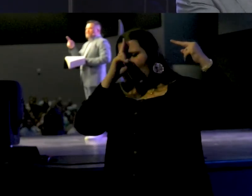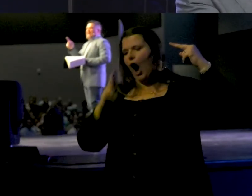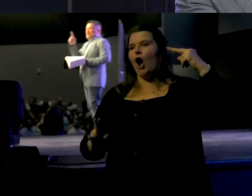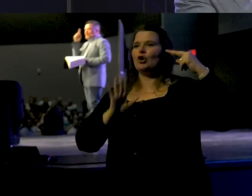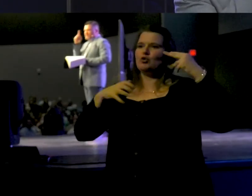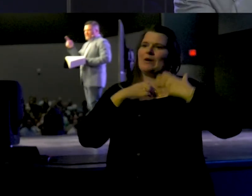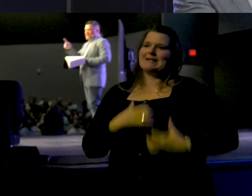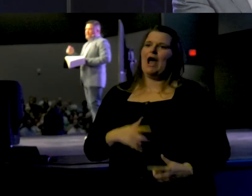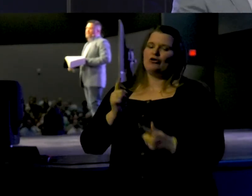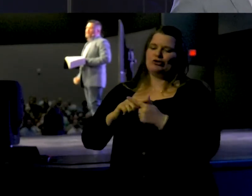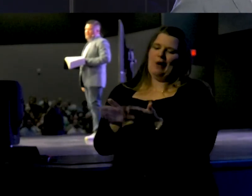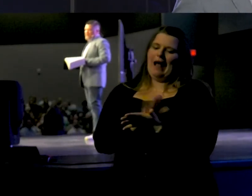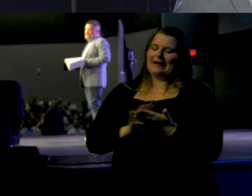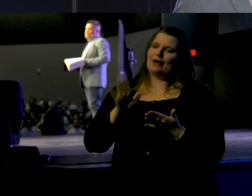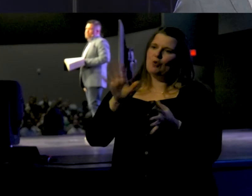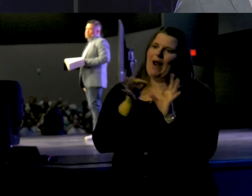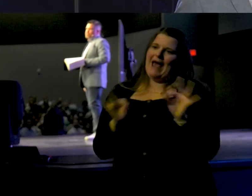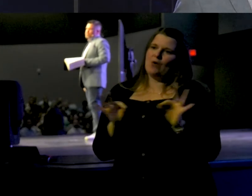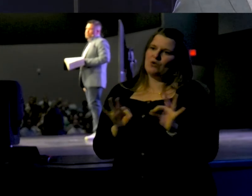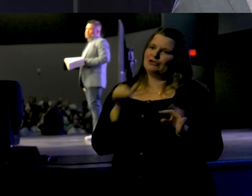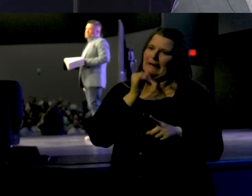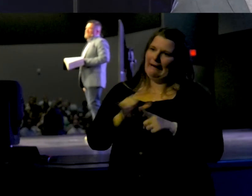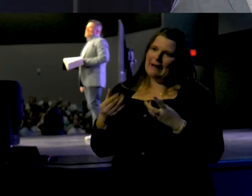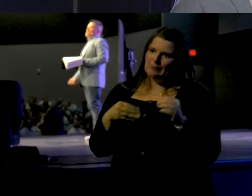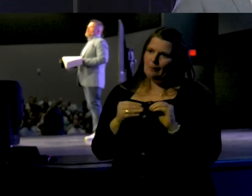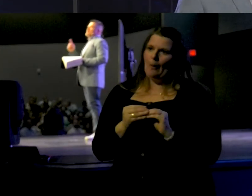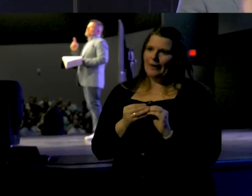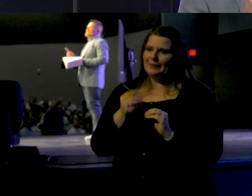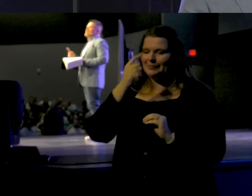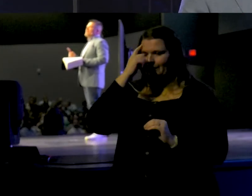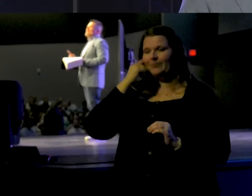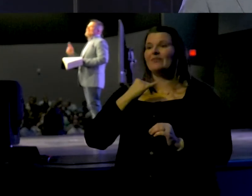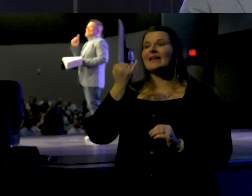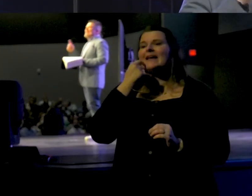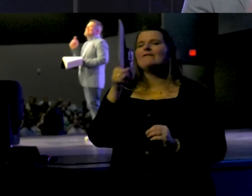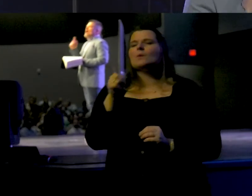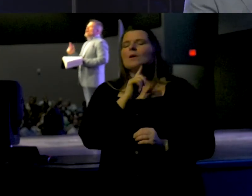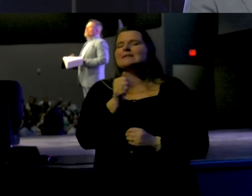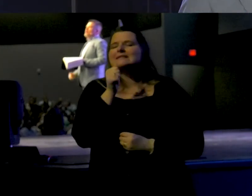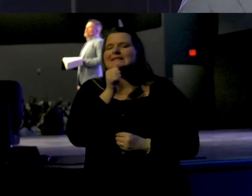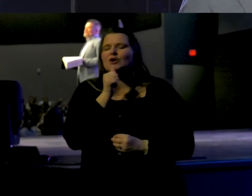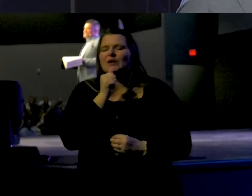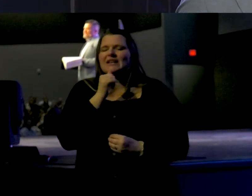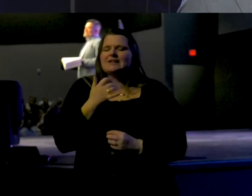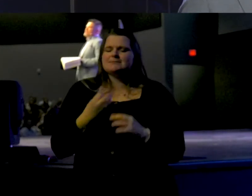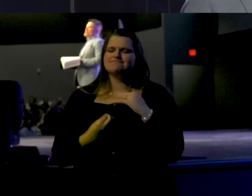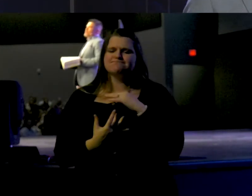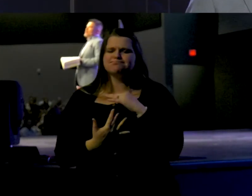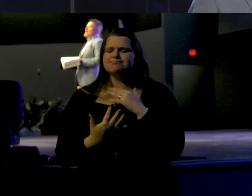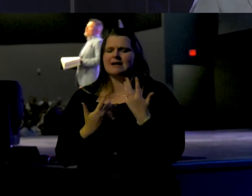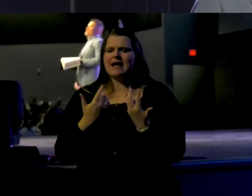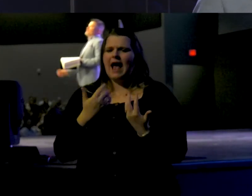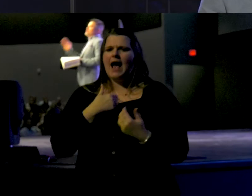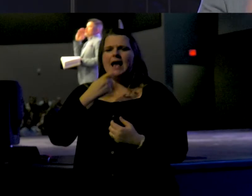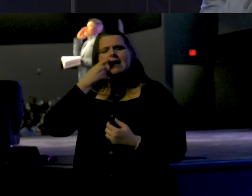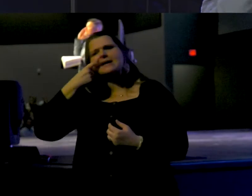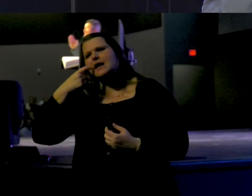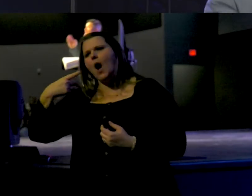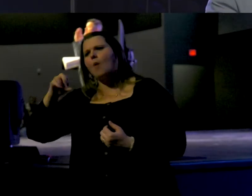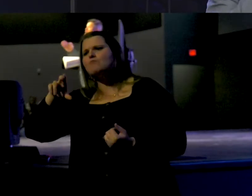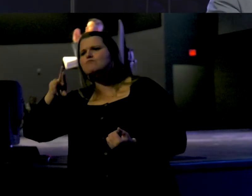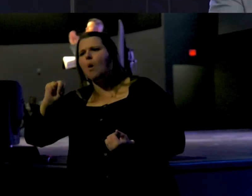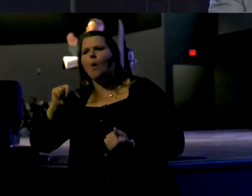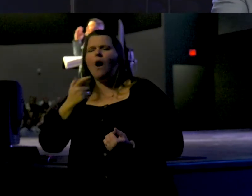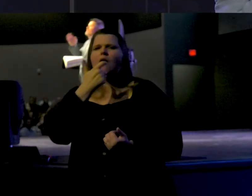your desire to live for Him. If you are secretly eat up with an addiction to pornography that